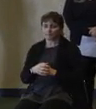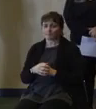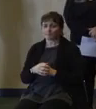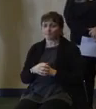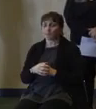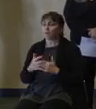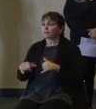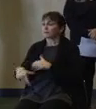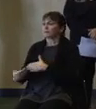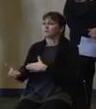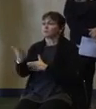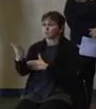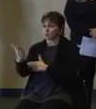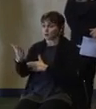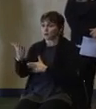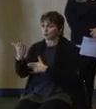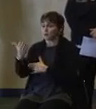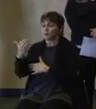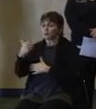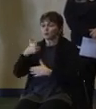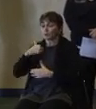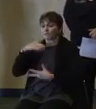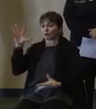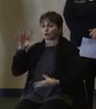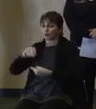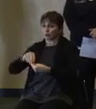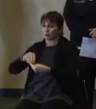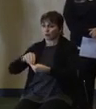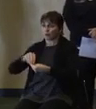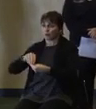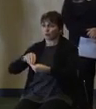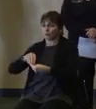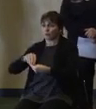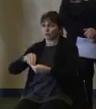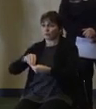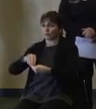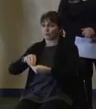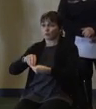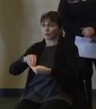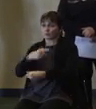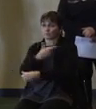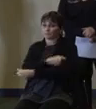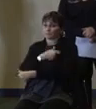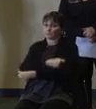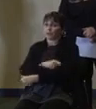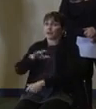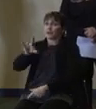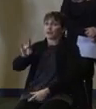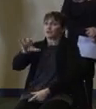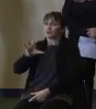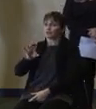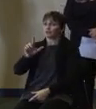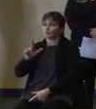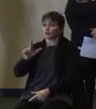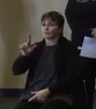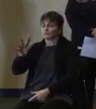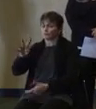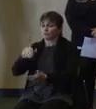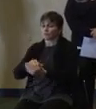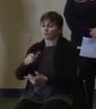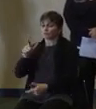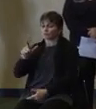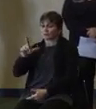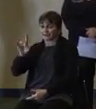morning, we're reporting a total of currently administered 824,028 vaccinations.